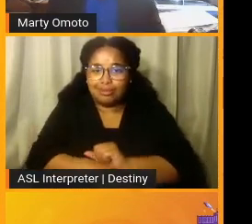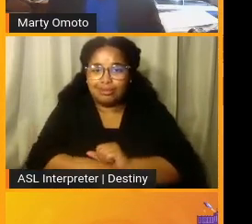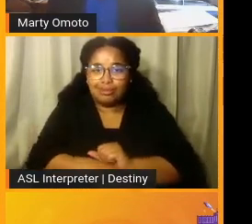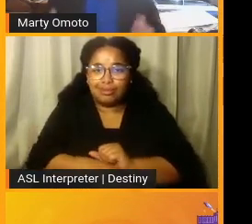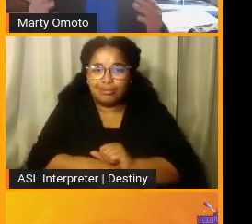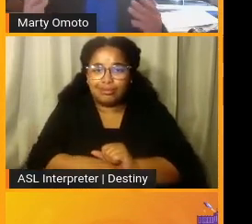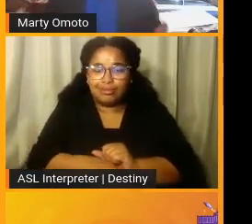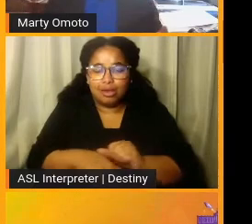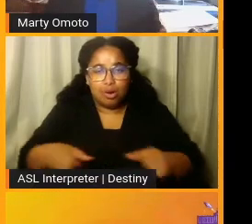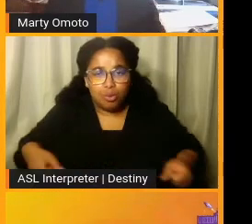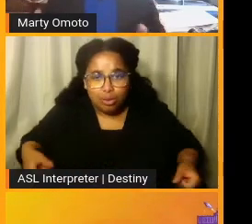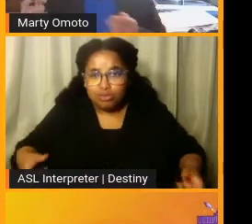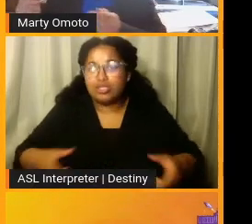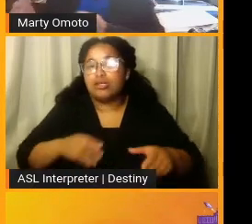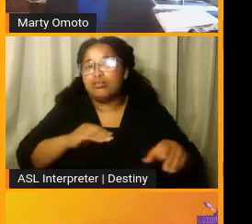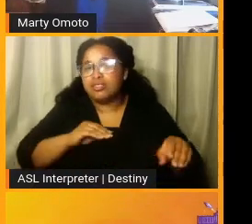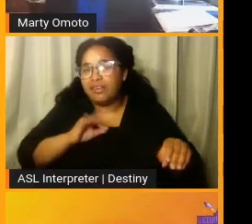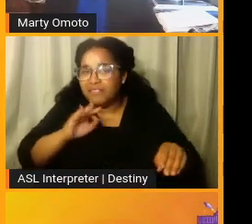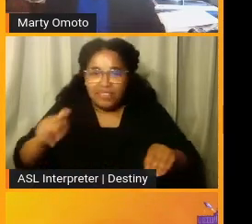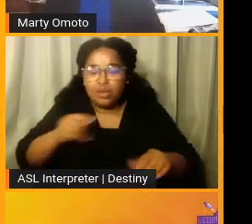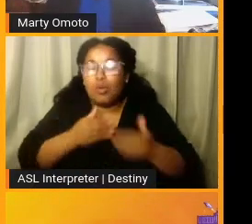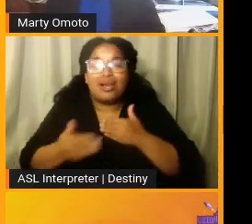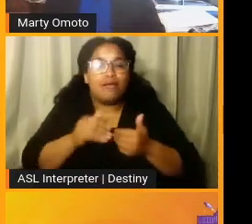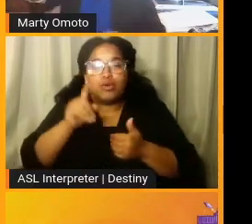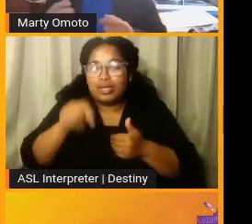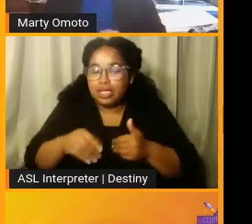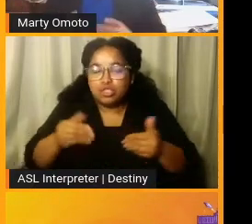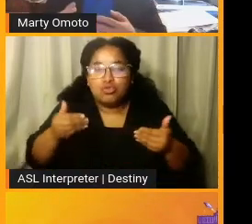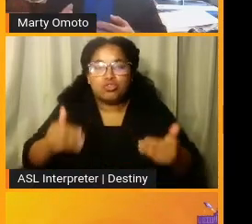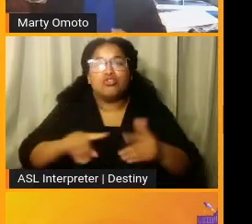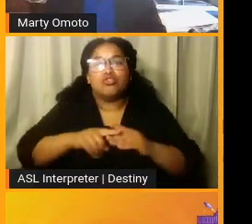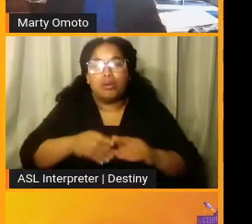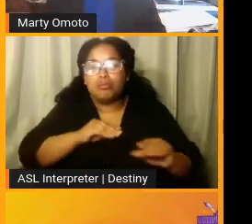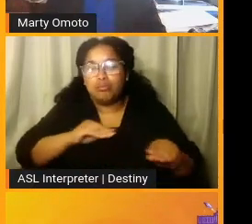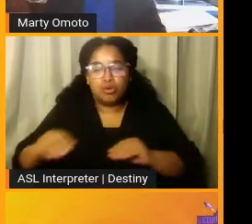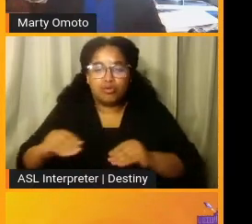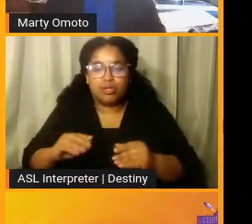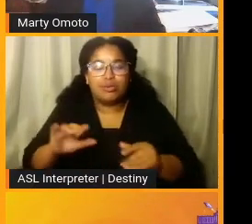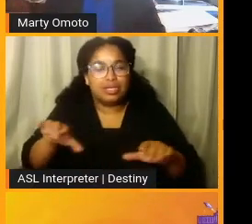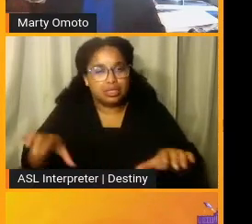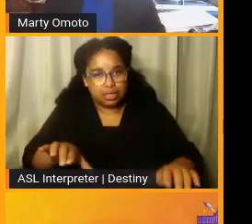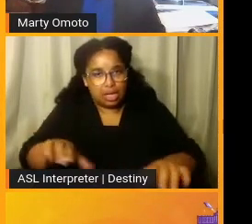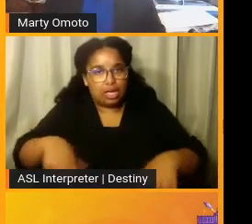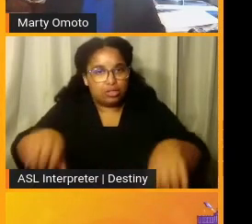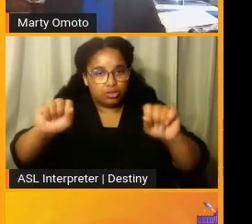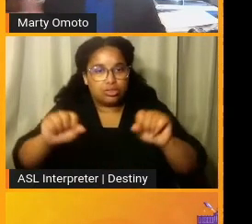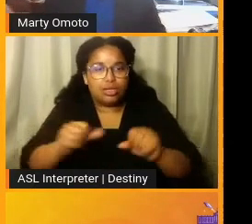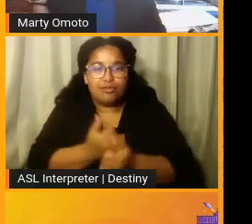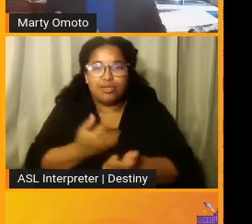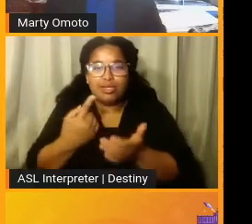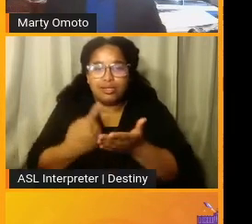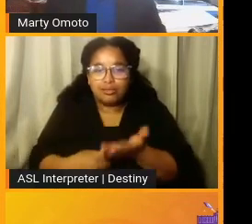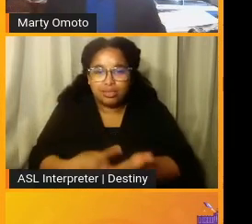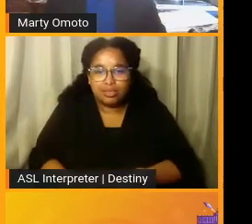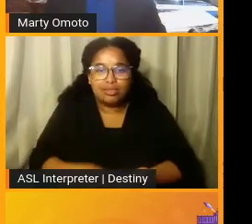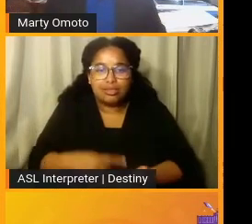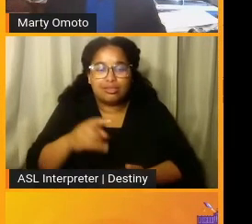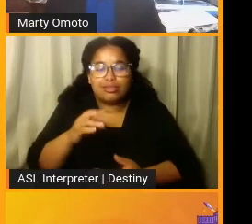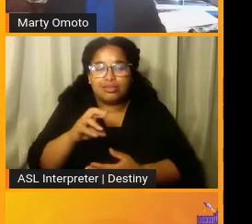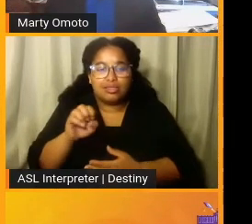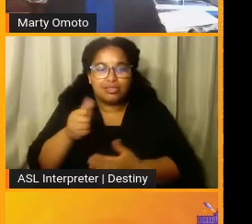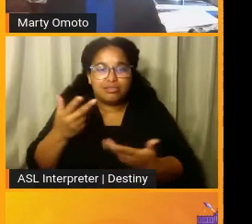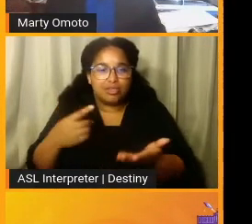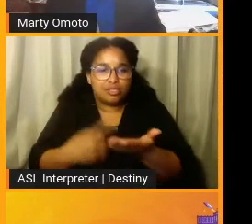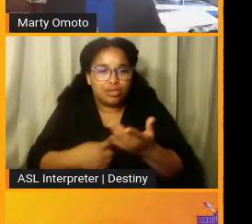our wheelchairs, or whatever it takes, we need to take action. So everything that I'm talking about here, and Teresa, you've talked about this